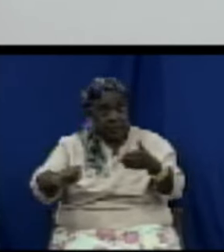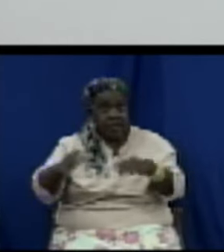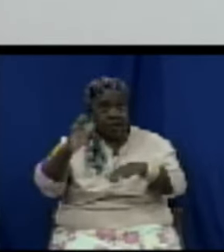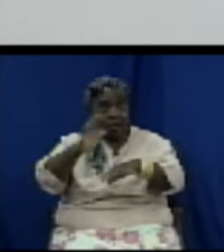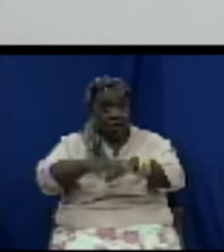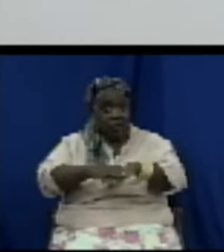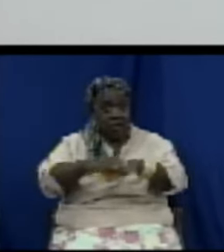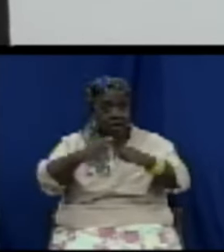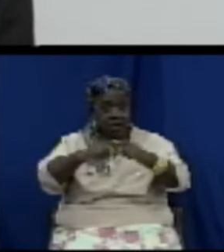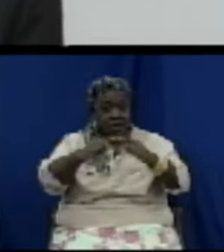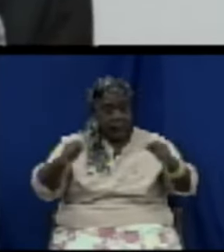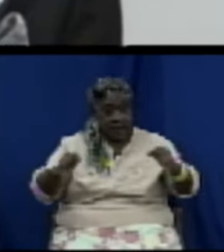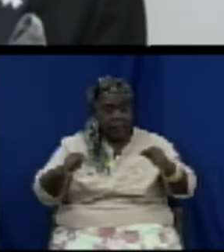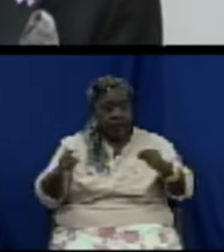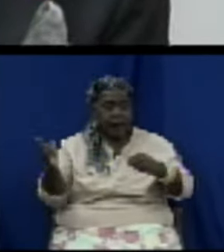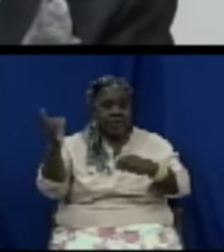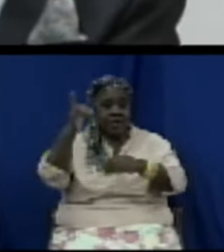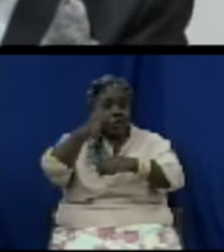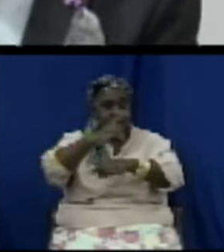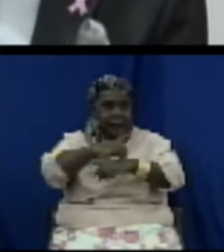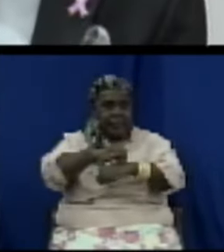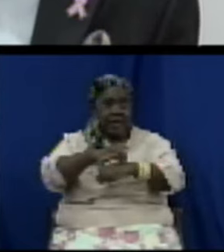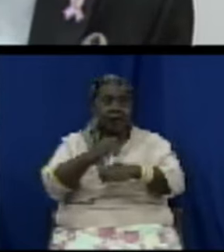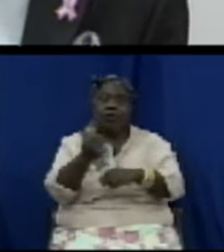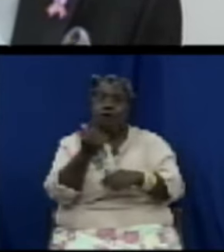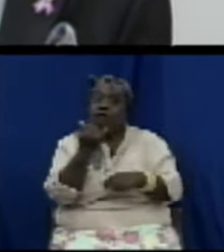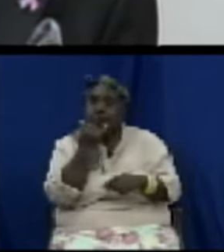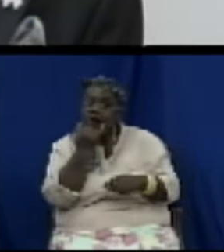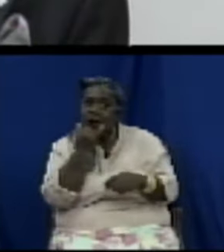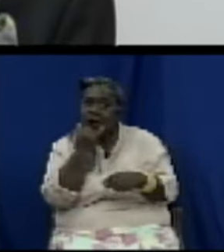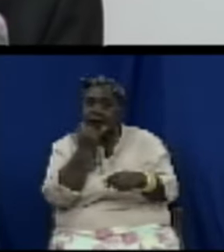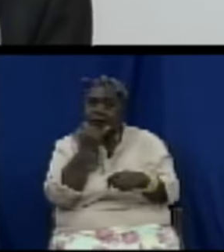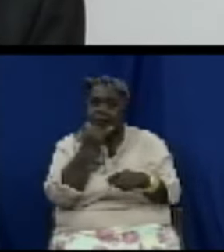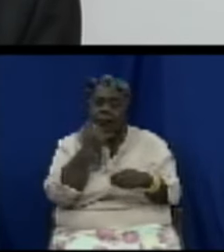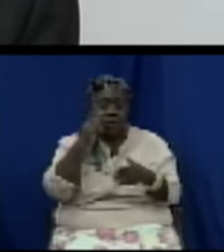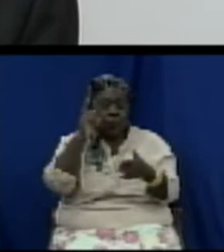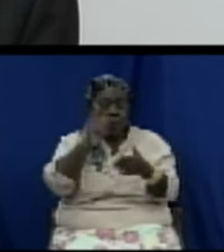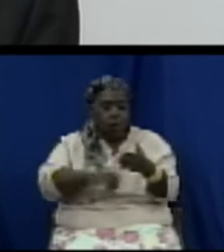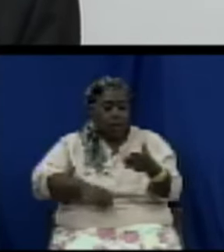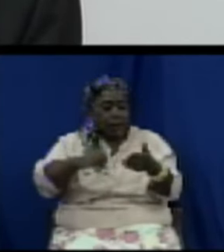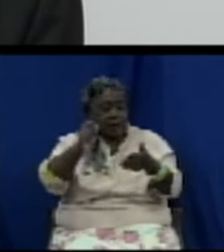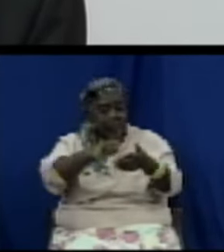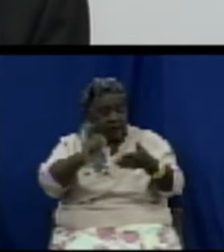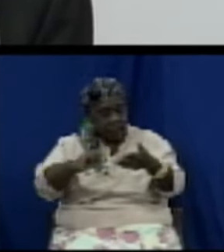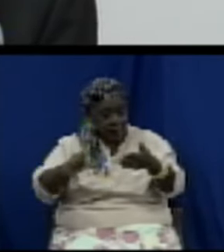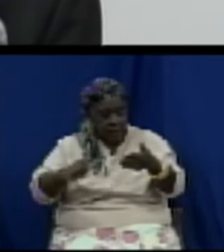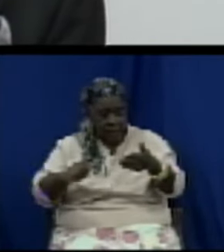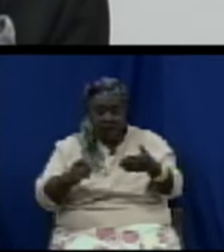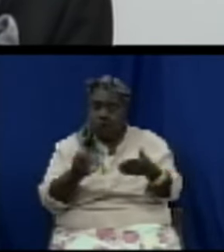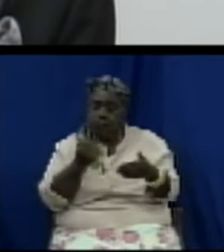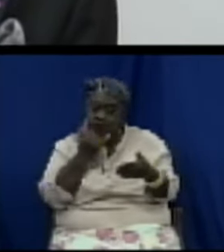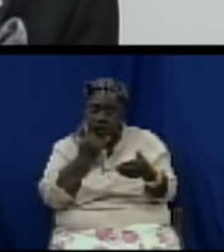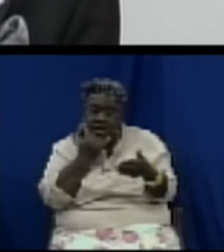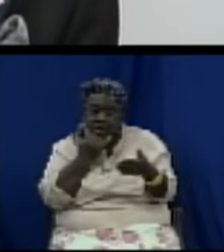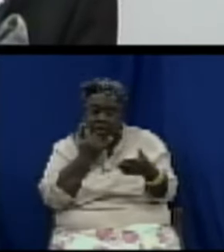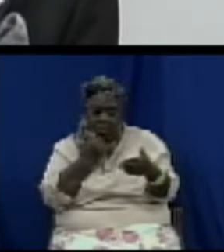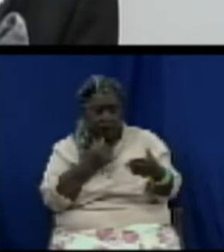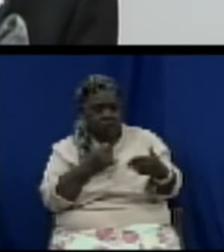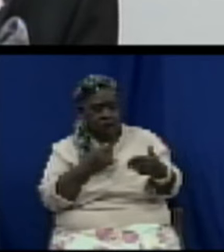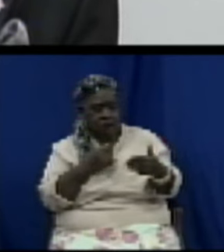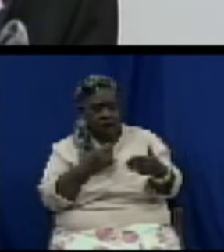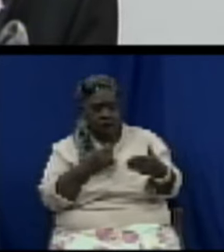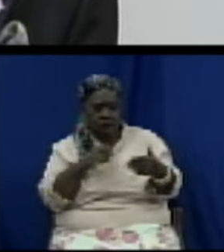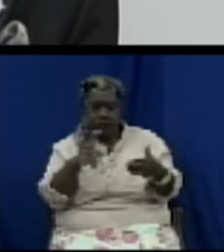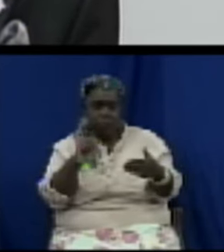dated if they are not properly described in the distribution we have